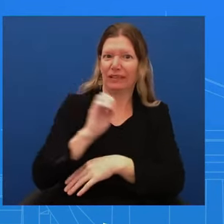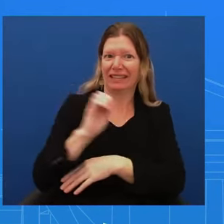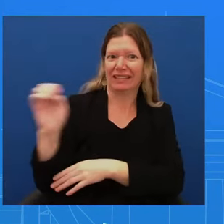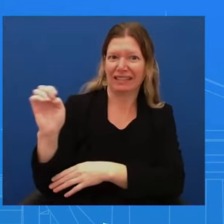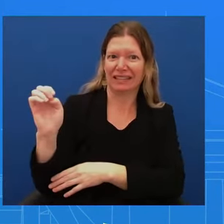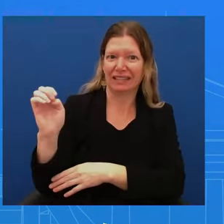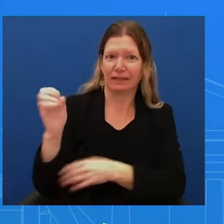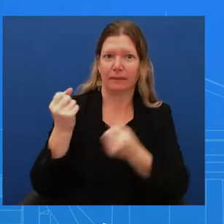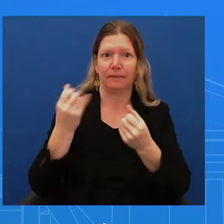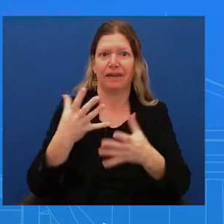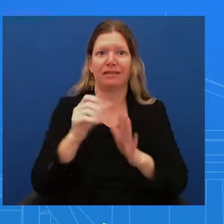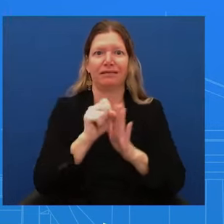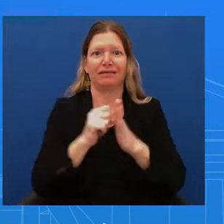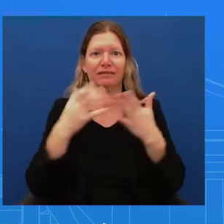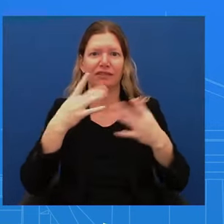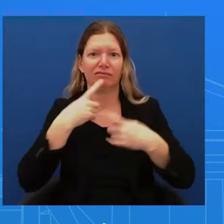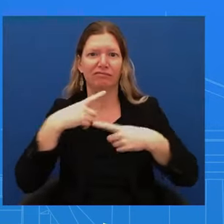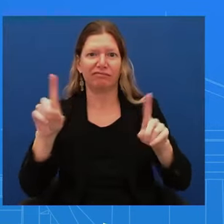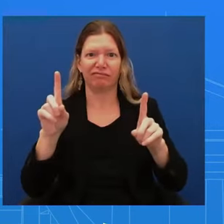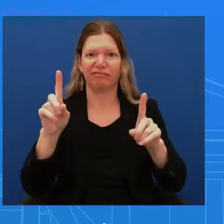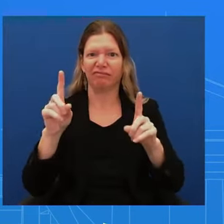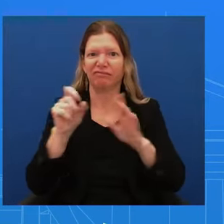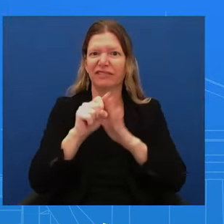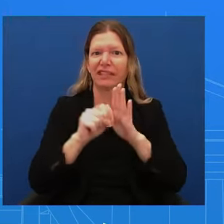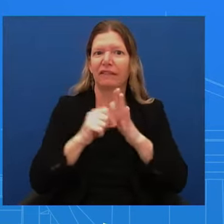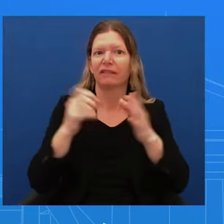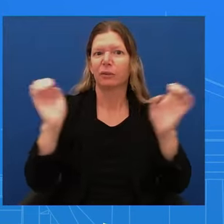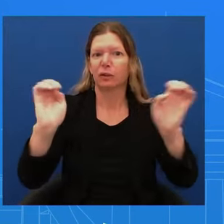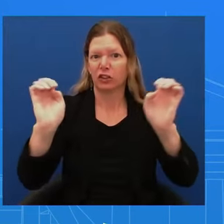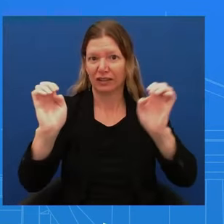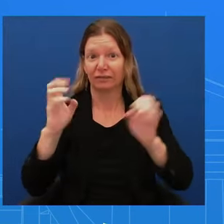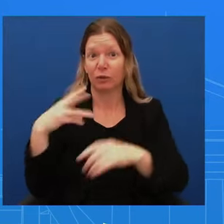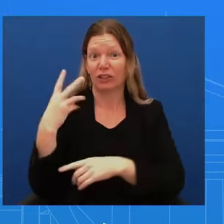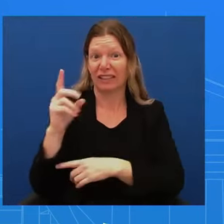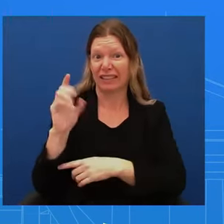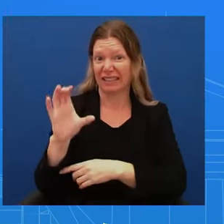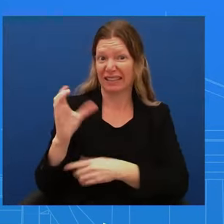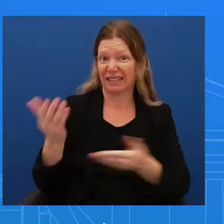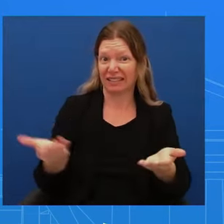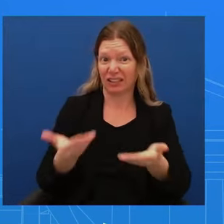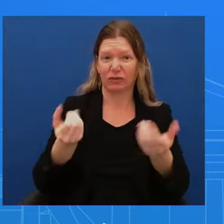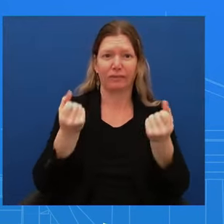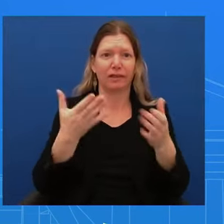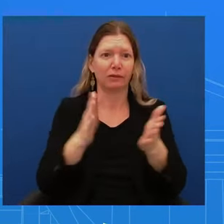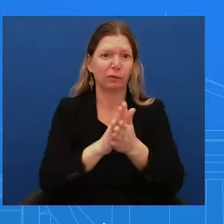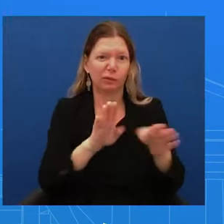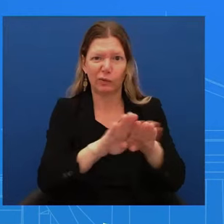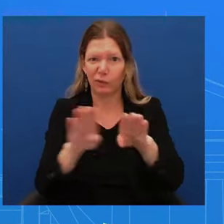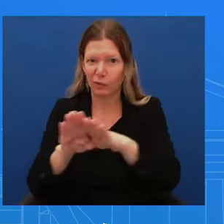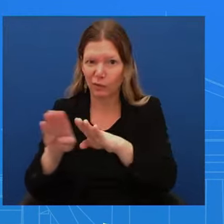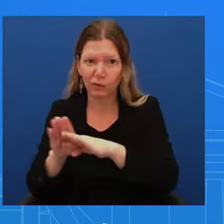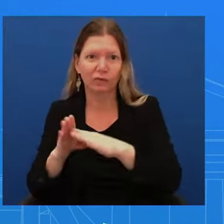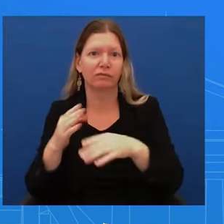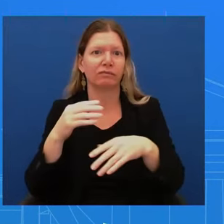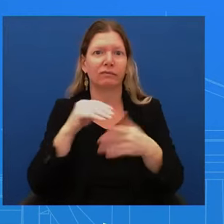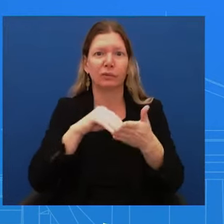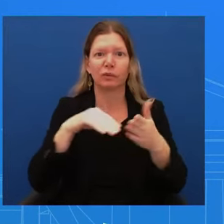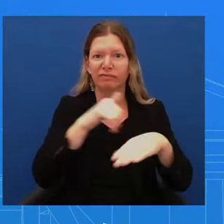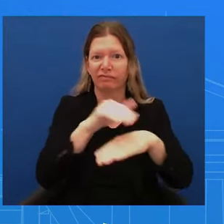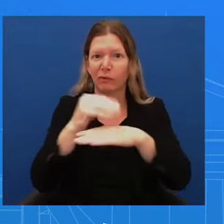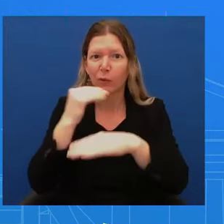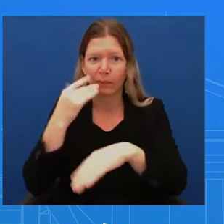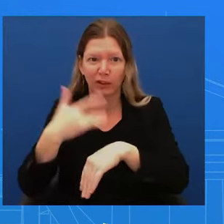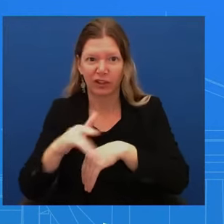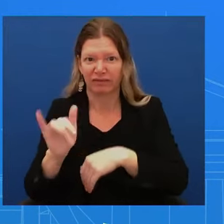their students home early, like my kid and probably many of yours. We are closely monitoring the weather, and we encourage all